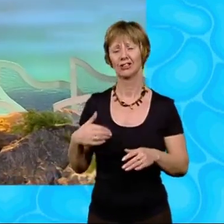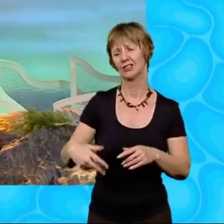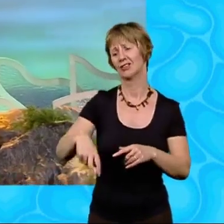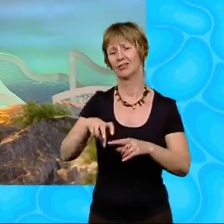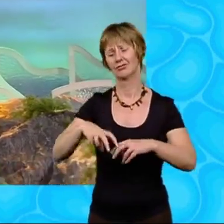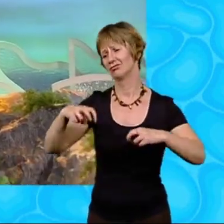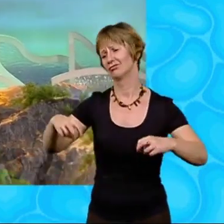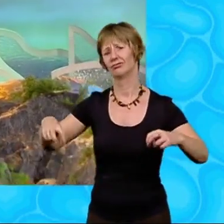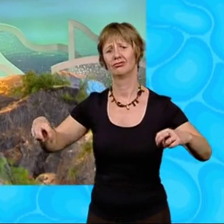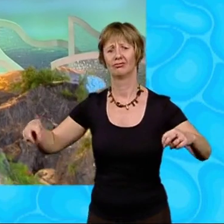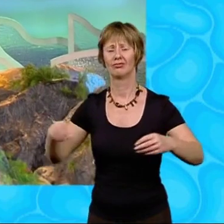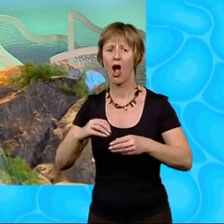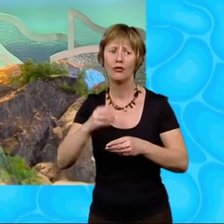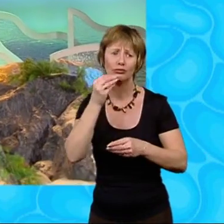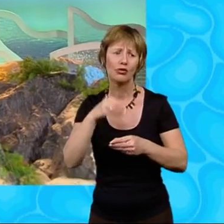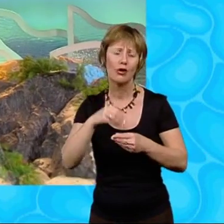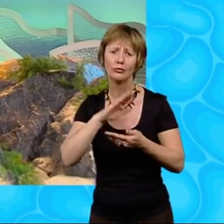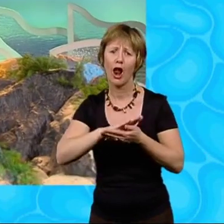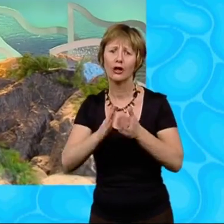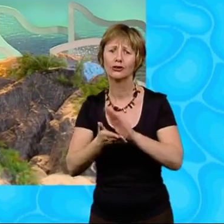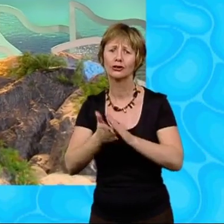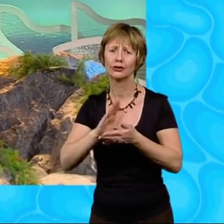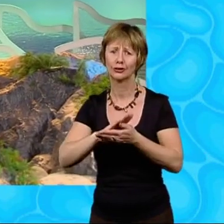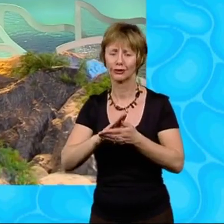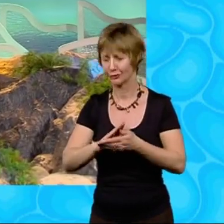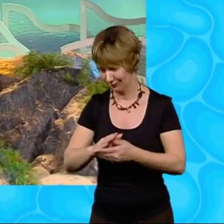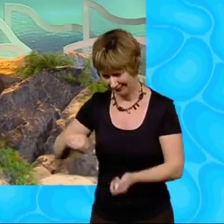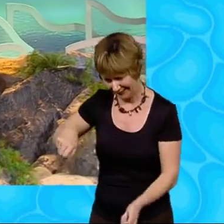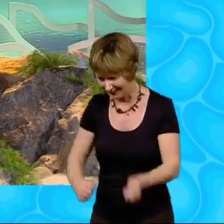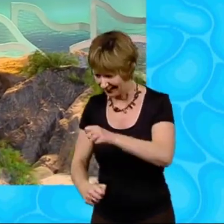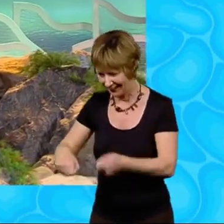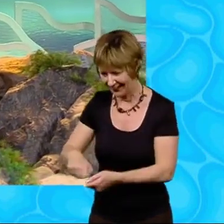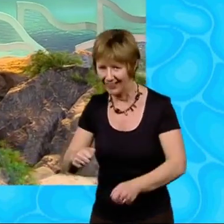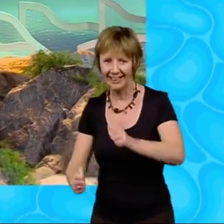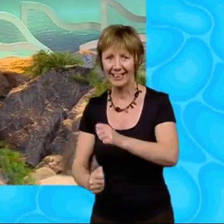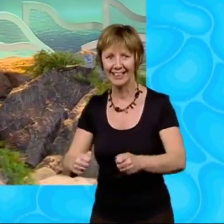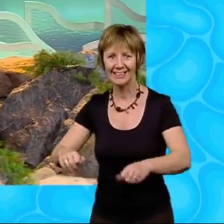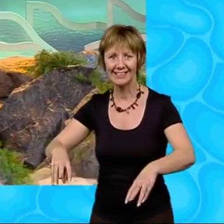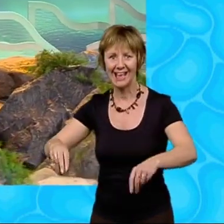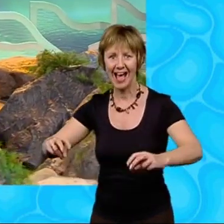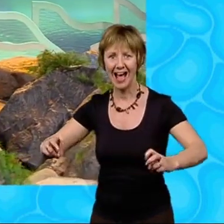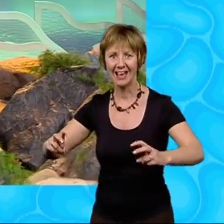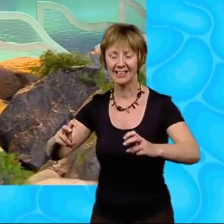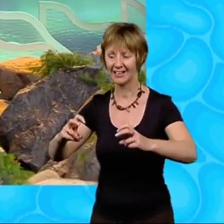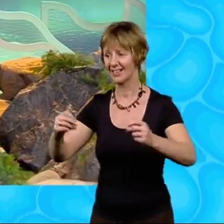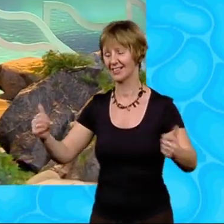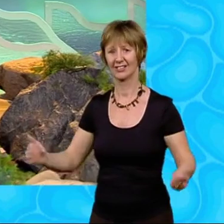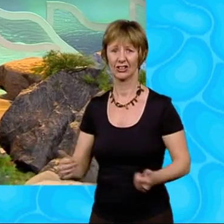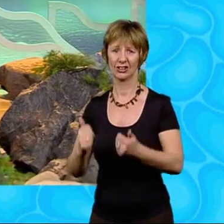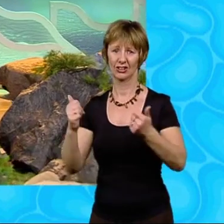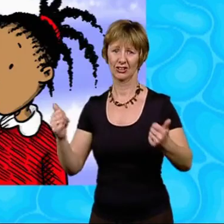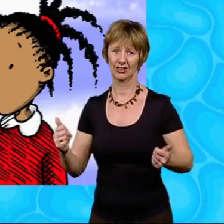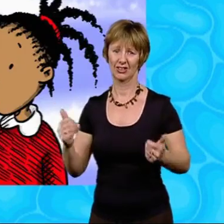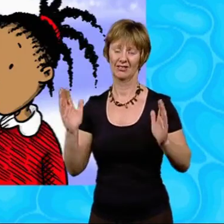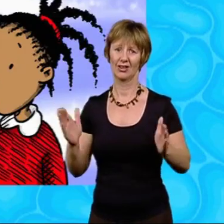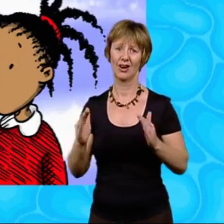We ate our lunch and we made sandcastles until all too soon, it was time to go home. Back in the coach, I